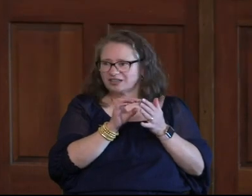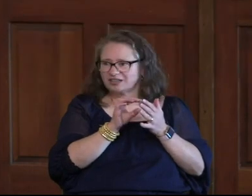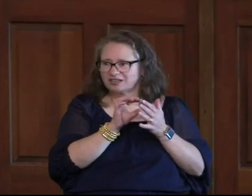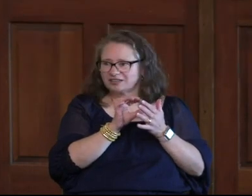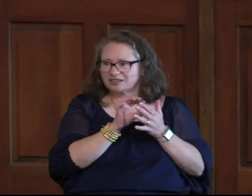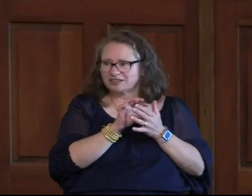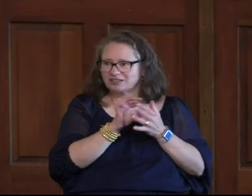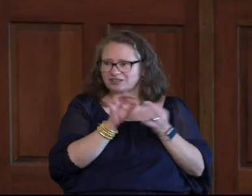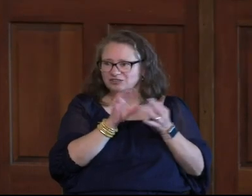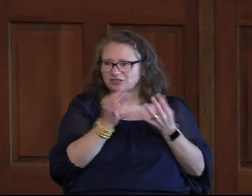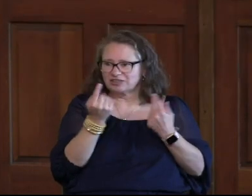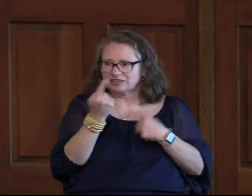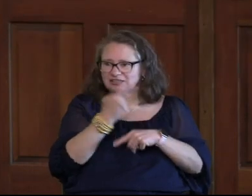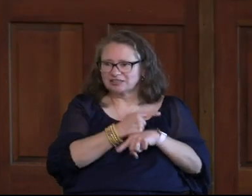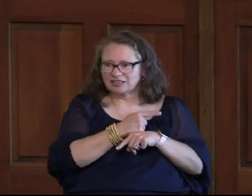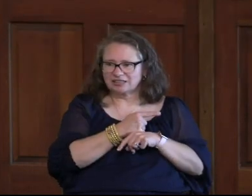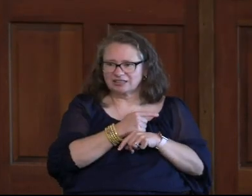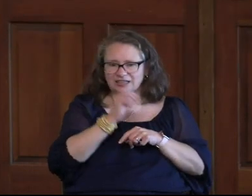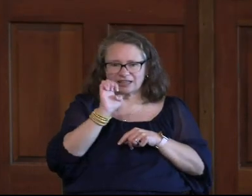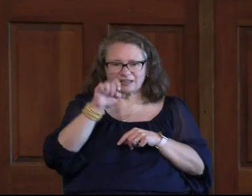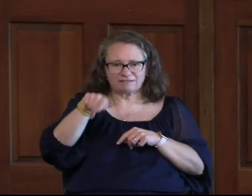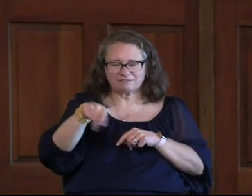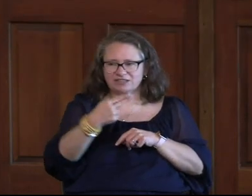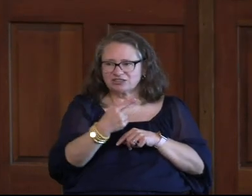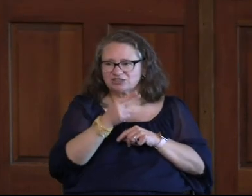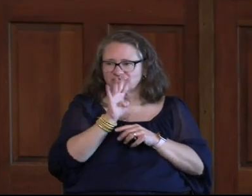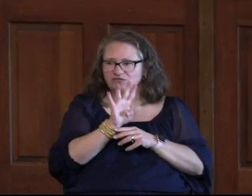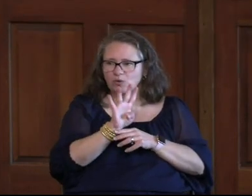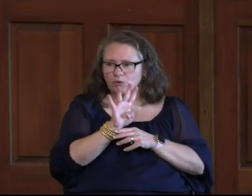Today One More Time Ephesians 4